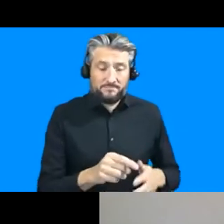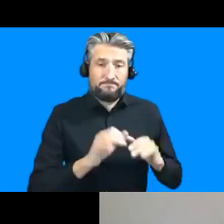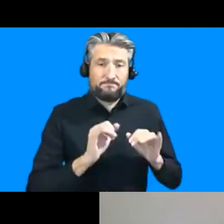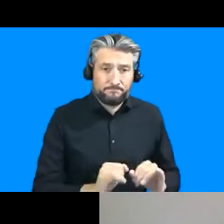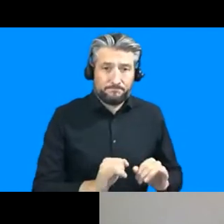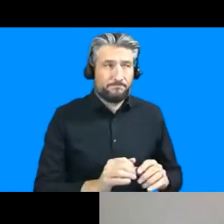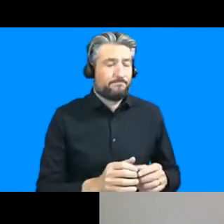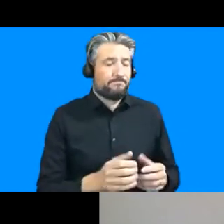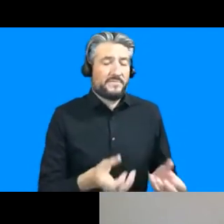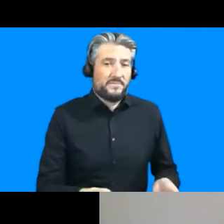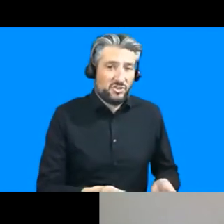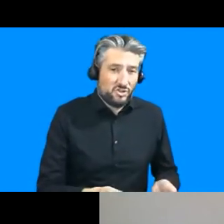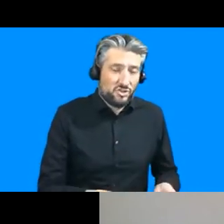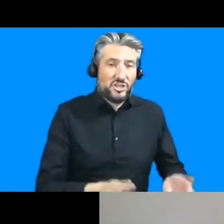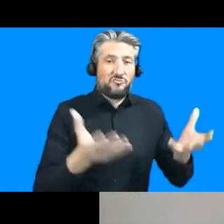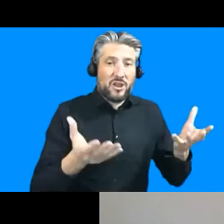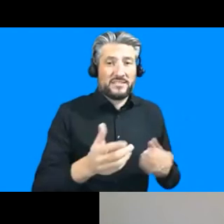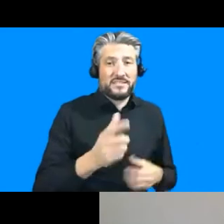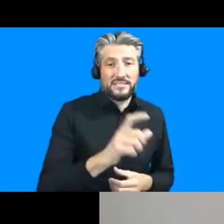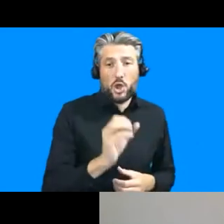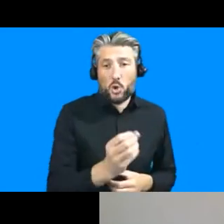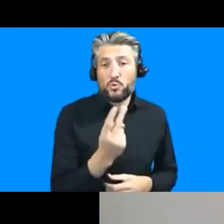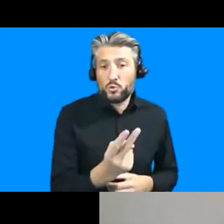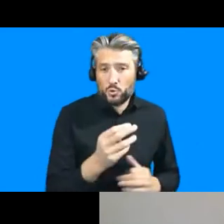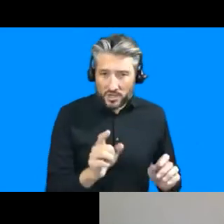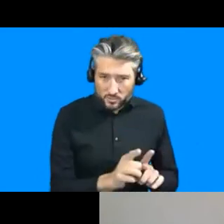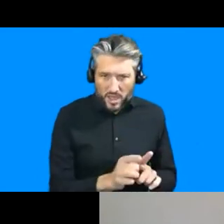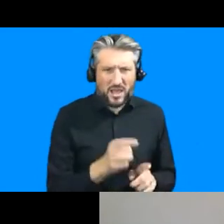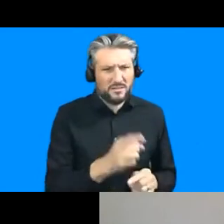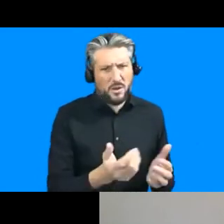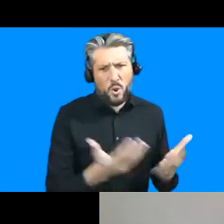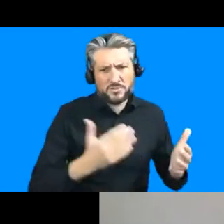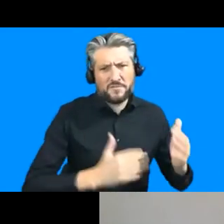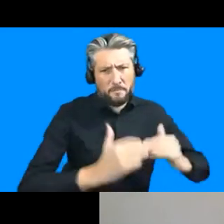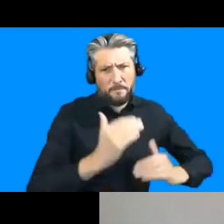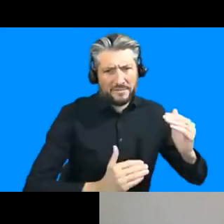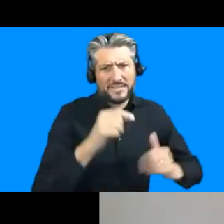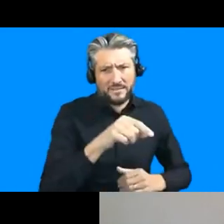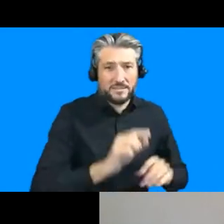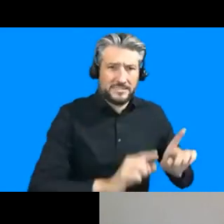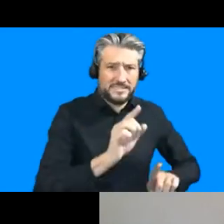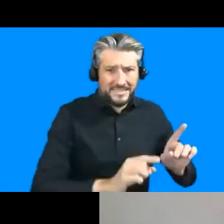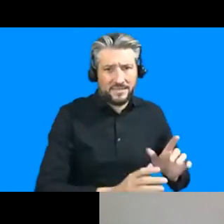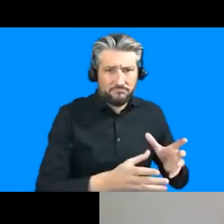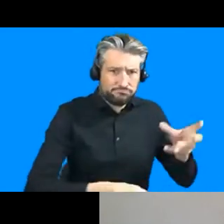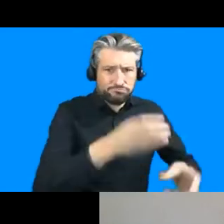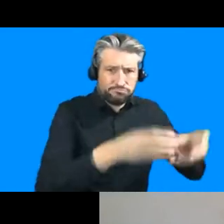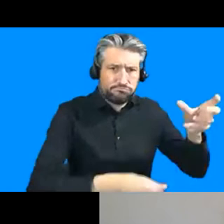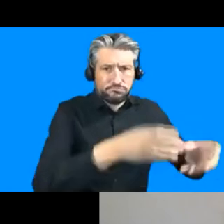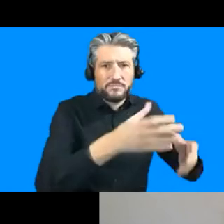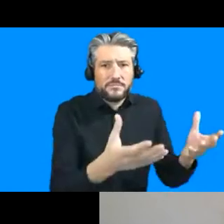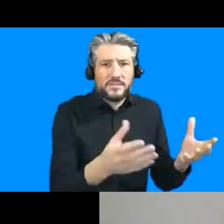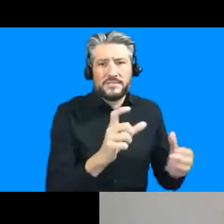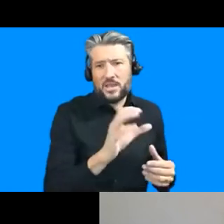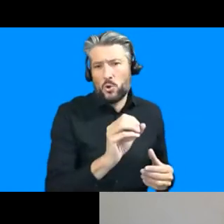emissions in the world because so much of building occurs here so there are certain types of issues that do need this essentialist